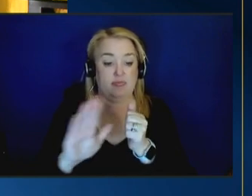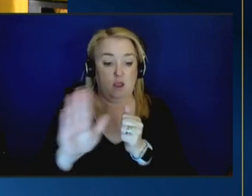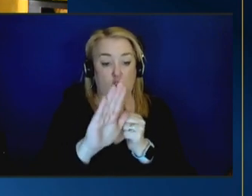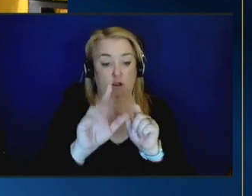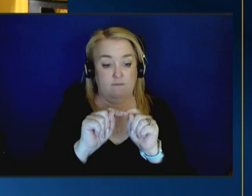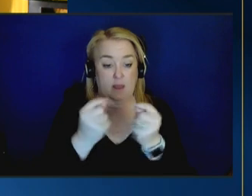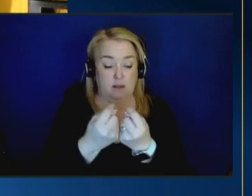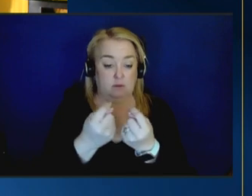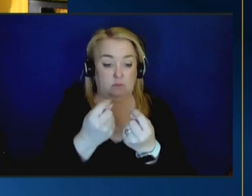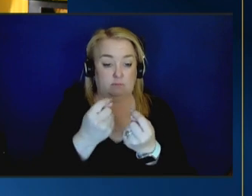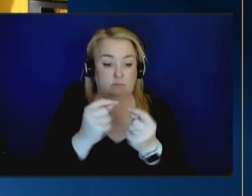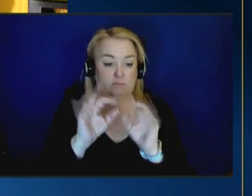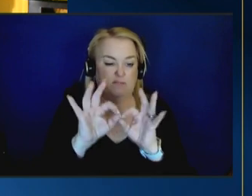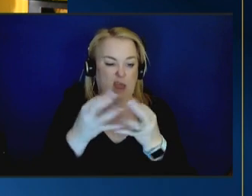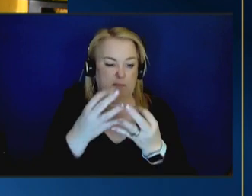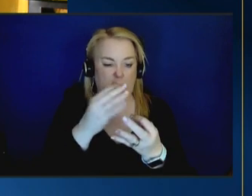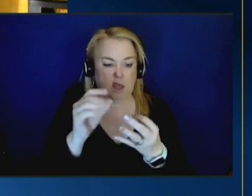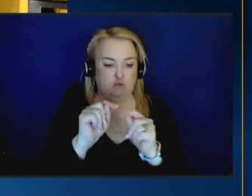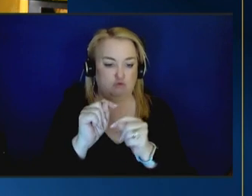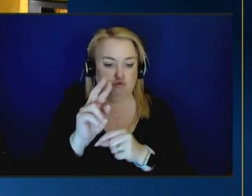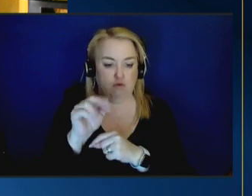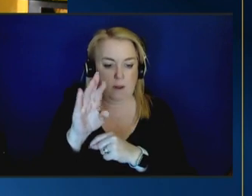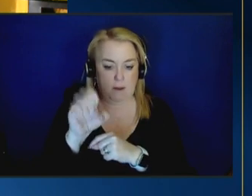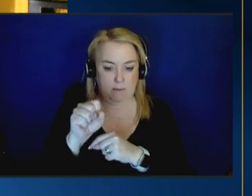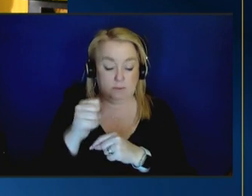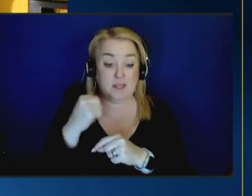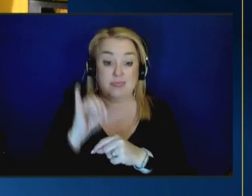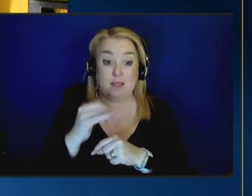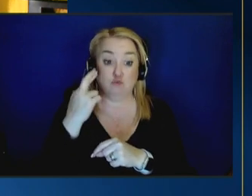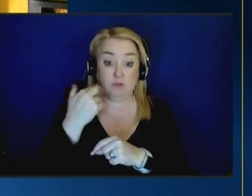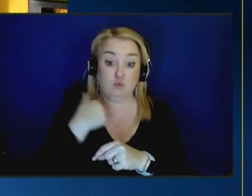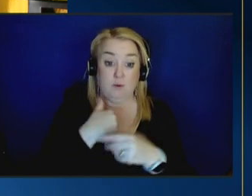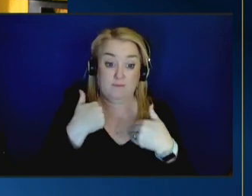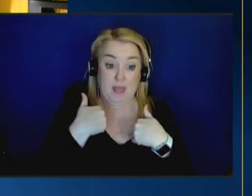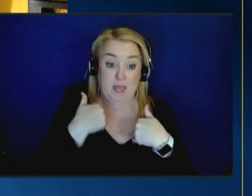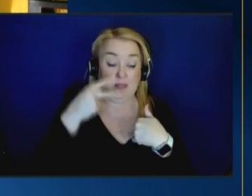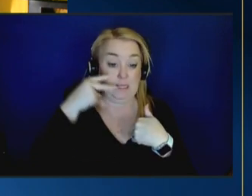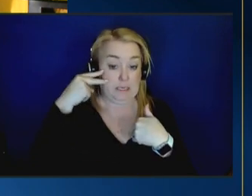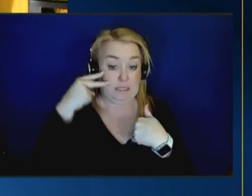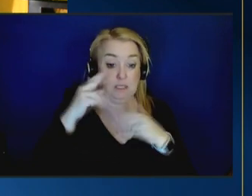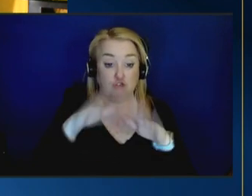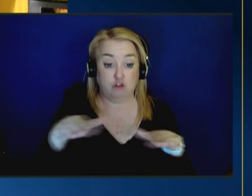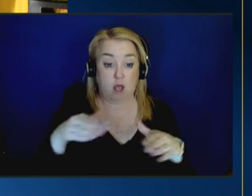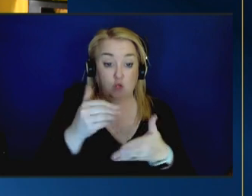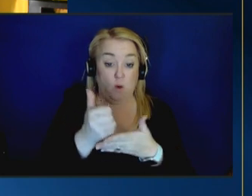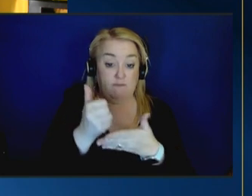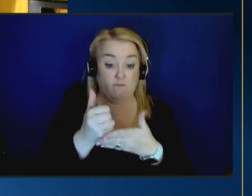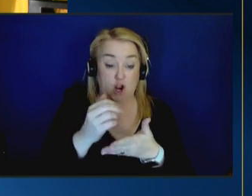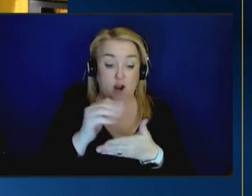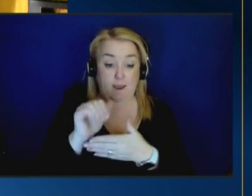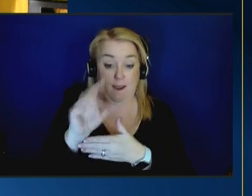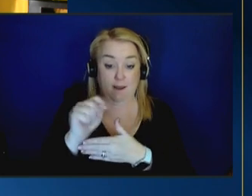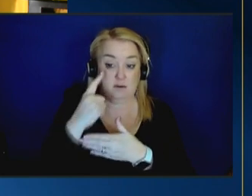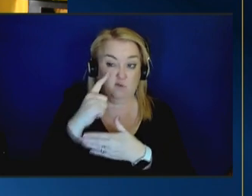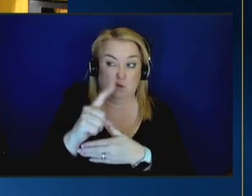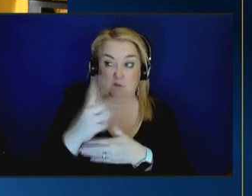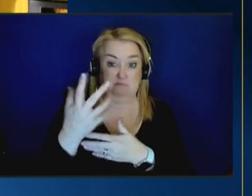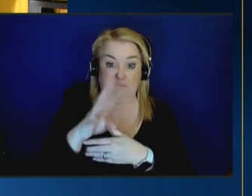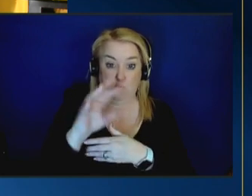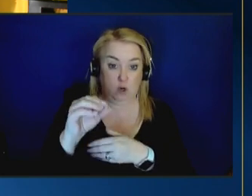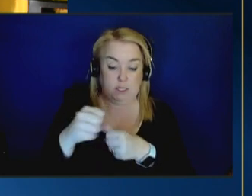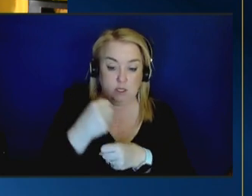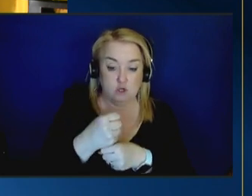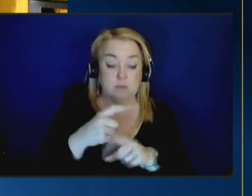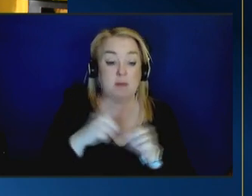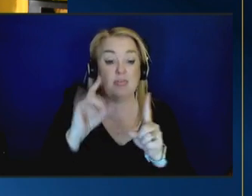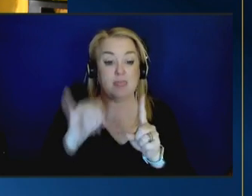you know we've long done things differently that's why we've had the indian child welfare act for you know 40 some years so i think that's you know that's um kind of